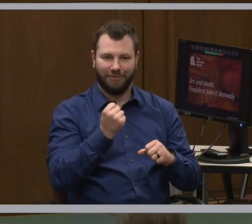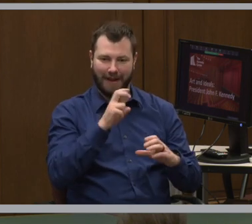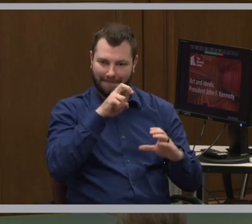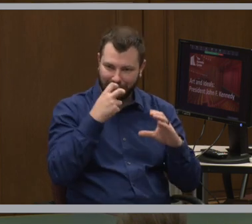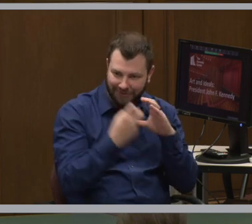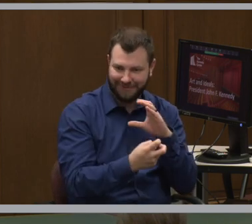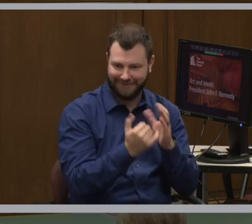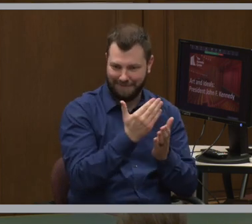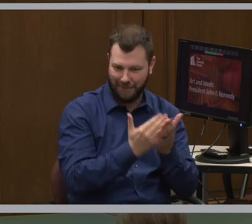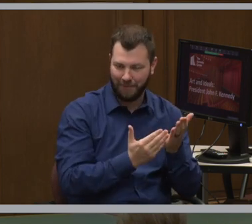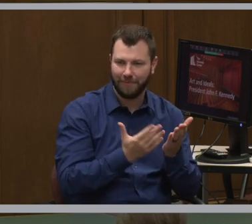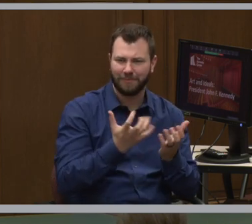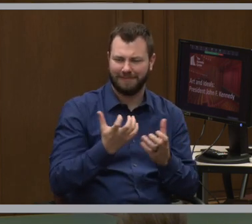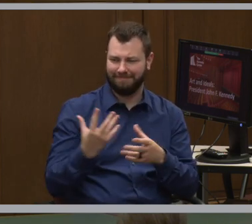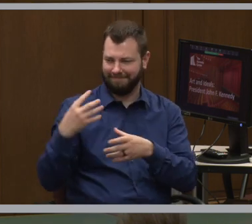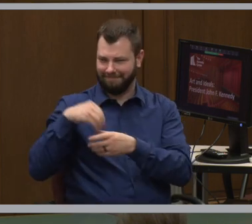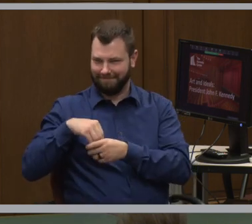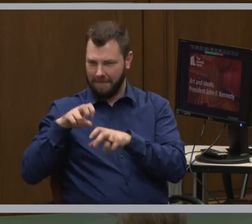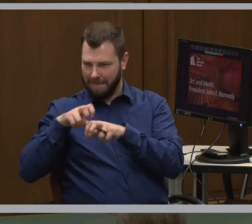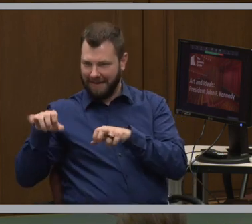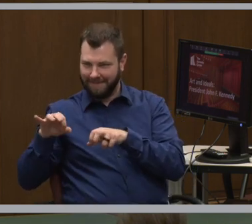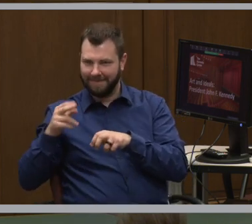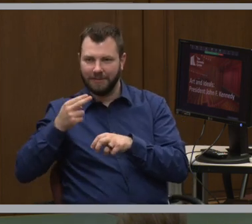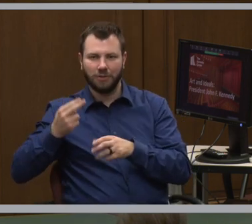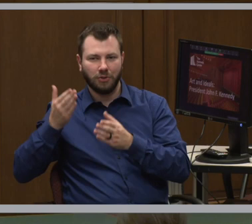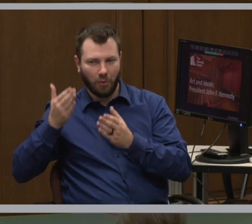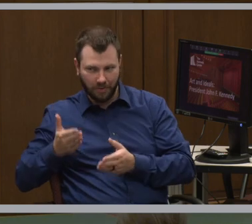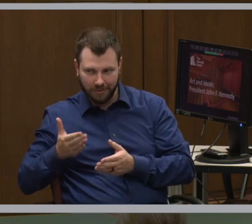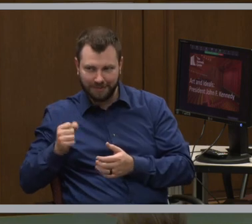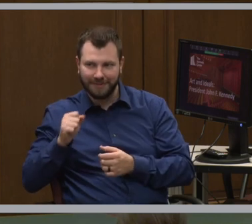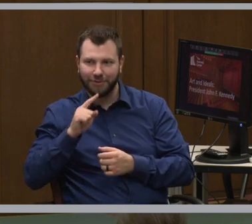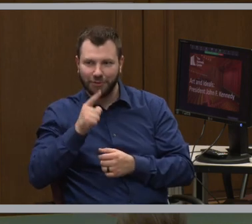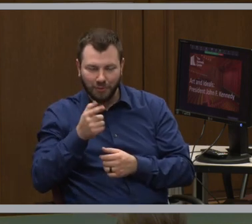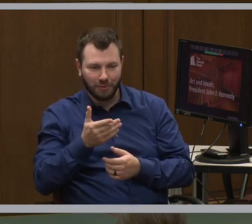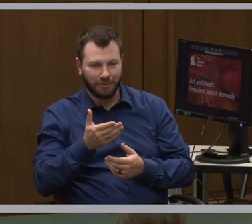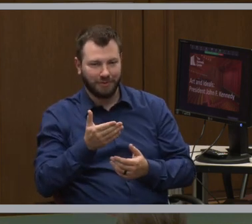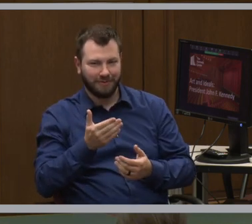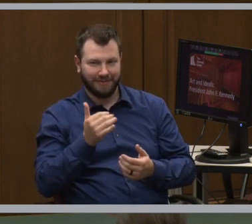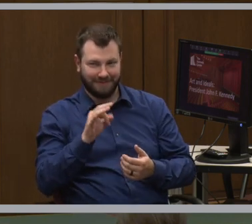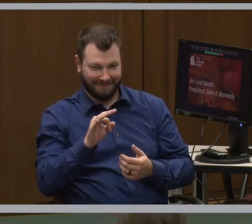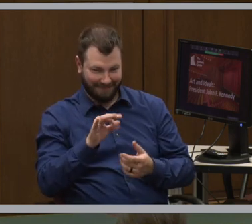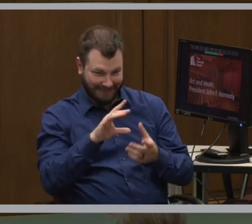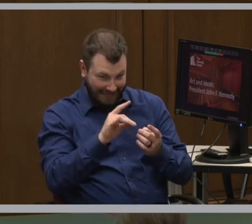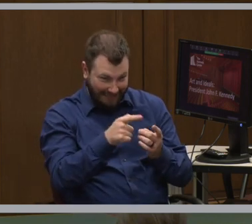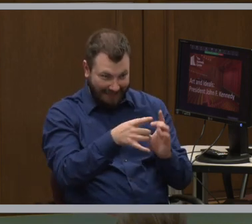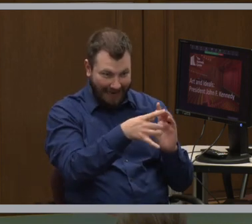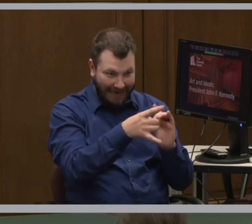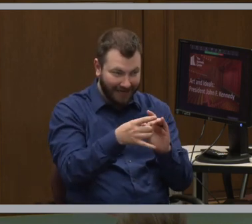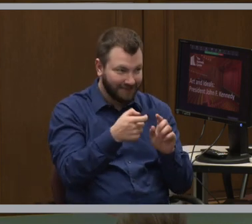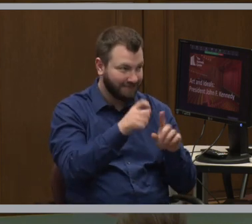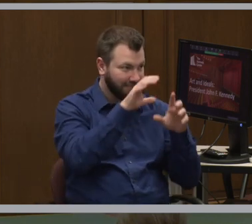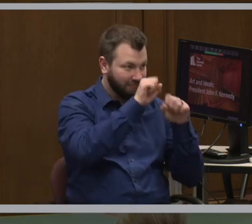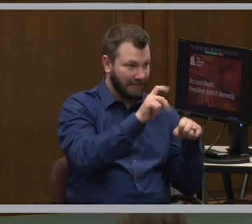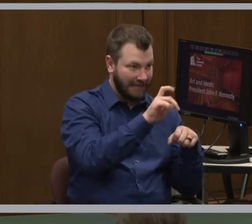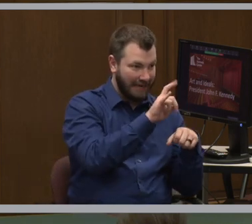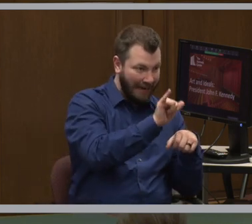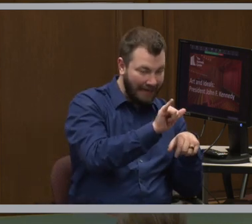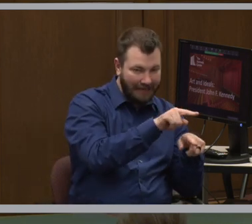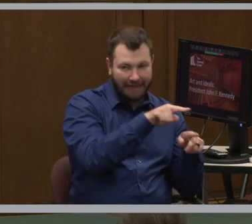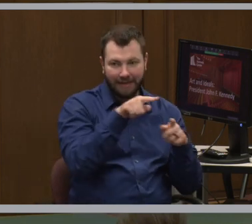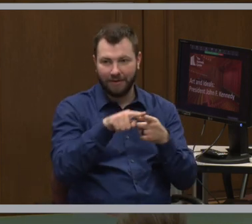a panel of historians who could really make sure that there was a there there, that if we were saying there is a connection between President Kennedy